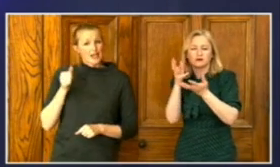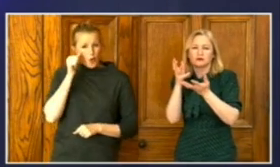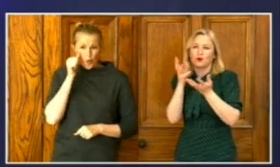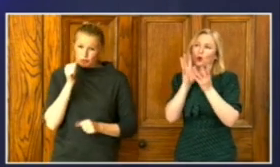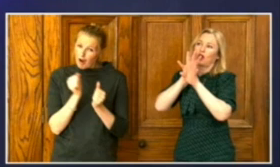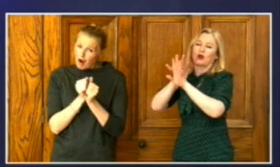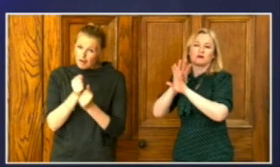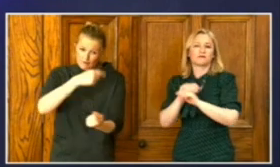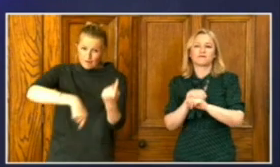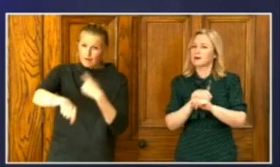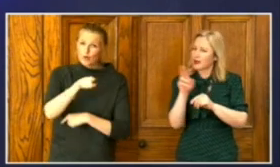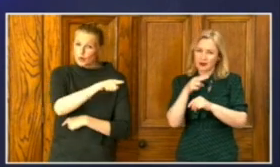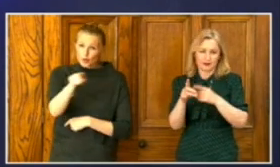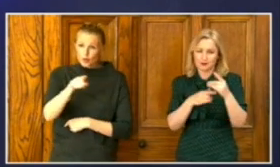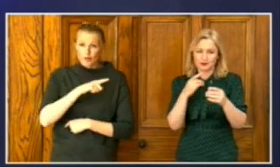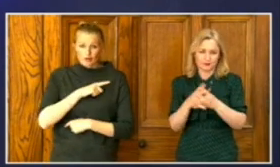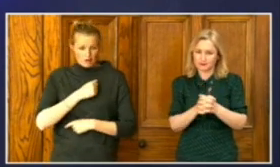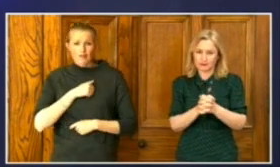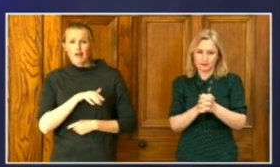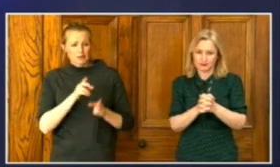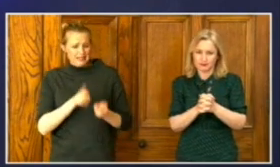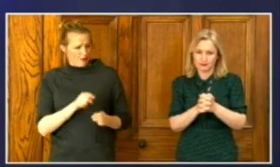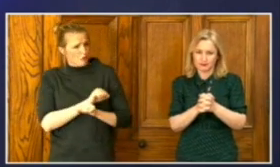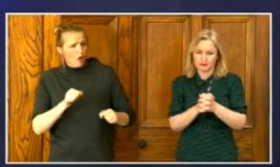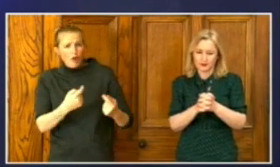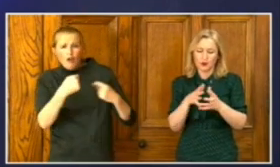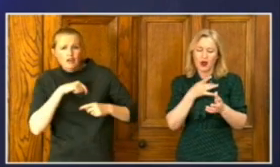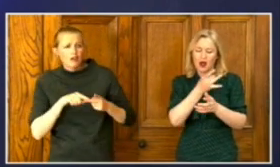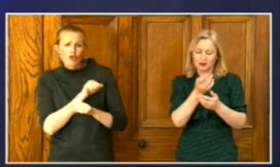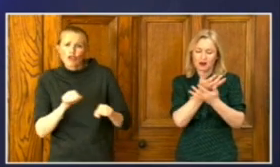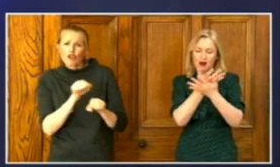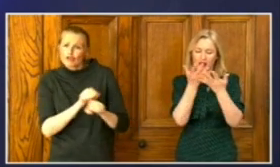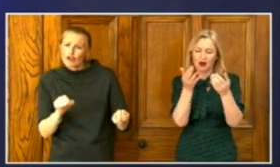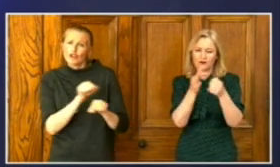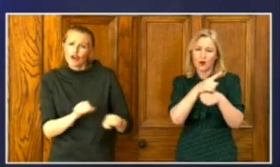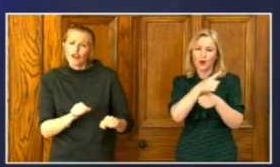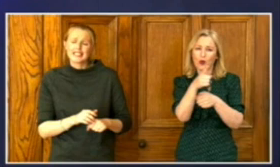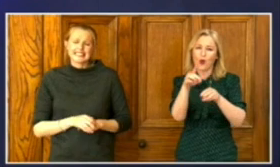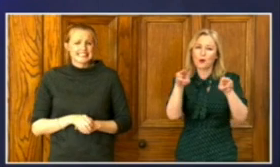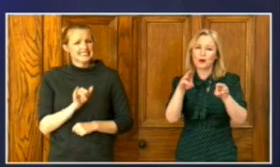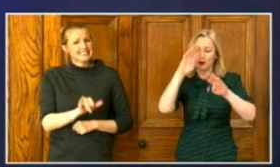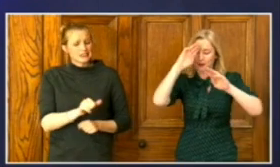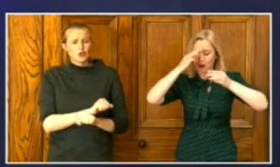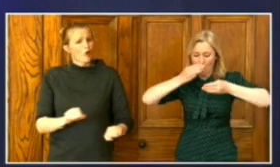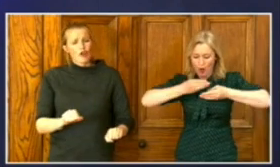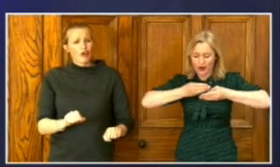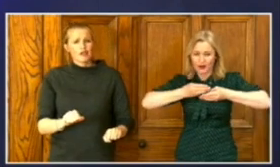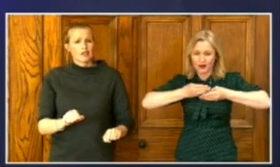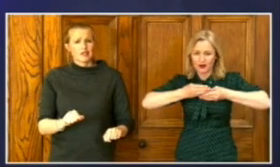asked of the bereaved at this time as you grieve. But we would not be asking you to respect these restrictions